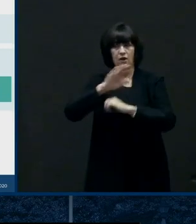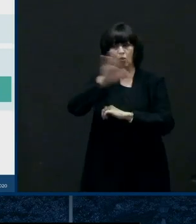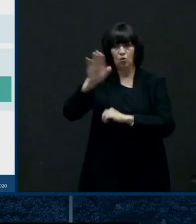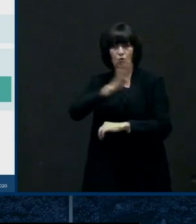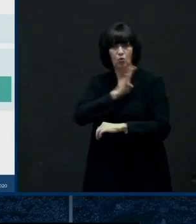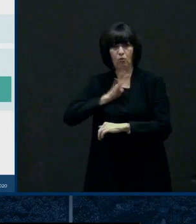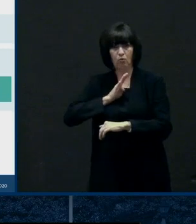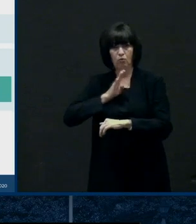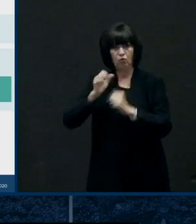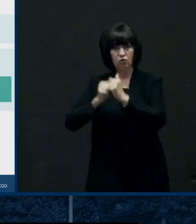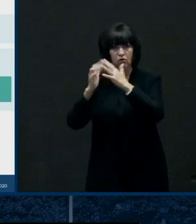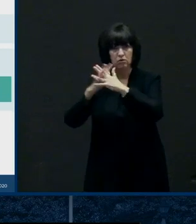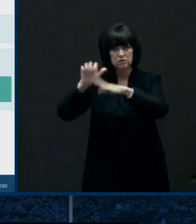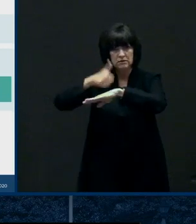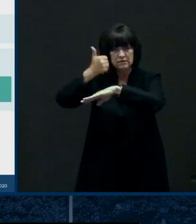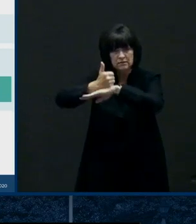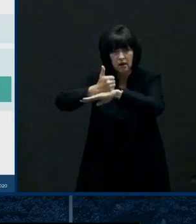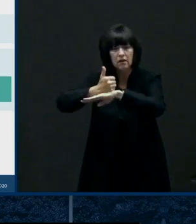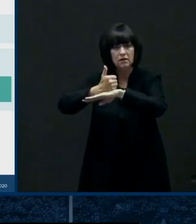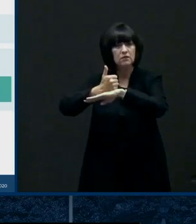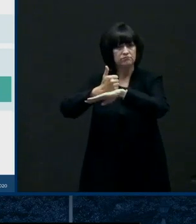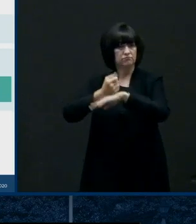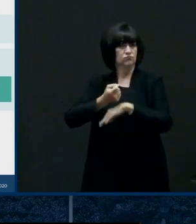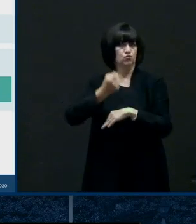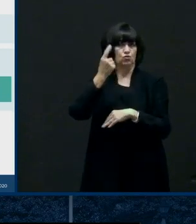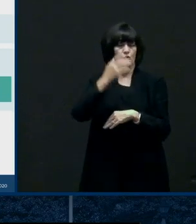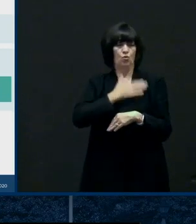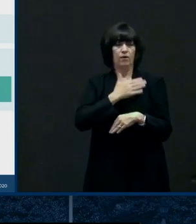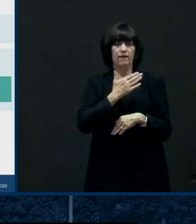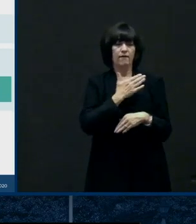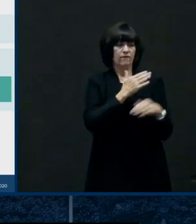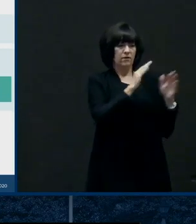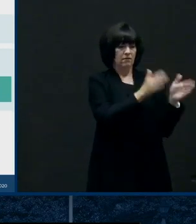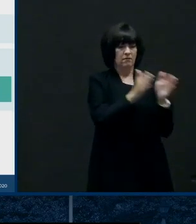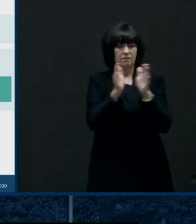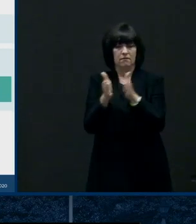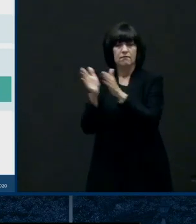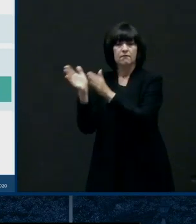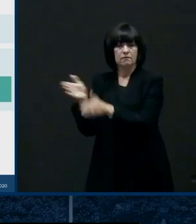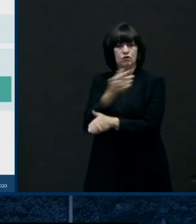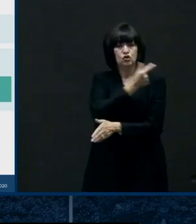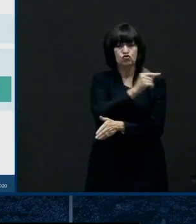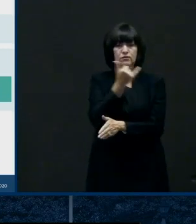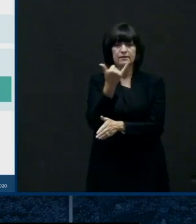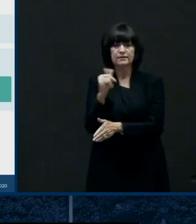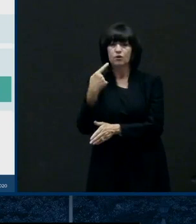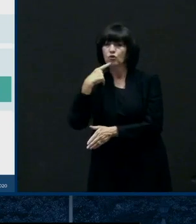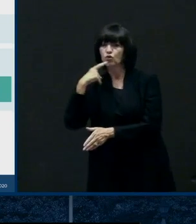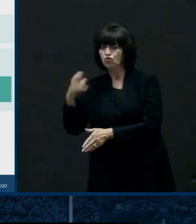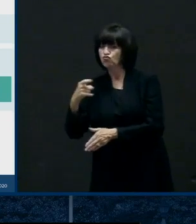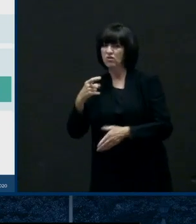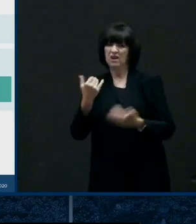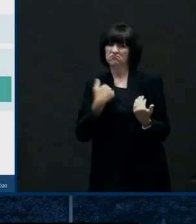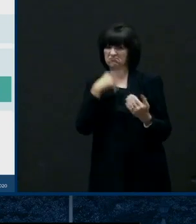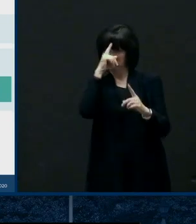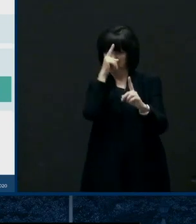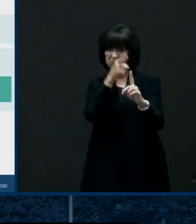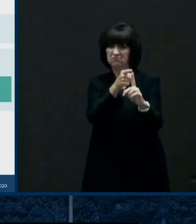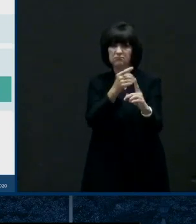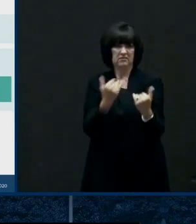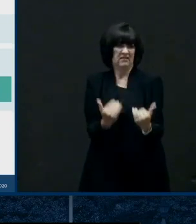clearly in scenario number two which is the yellow scenario two of our criteria the new cases